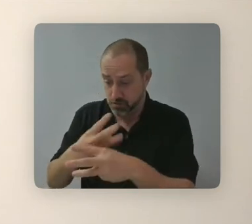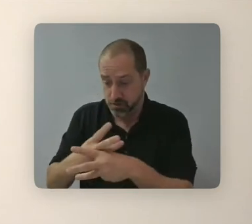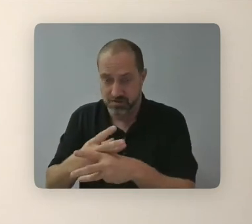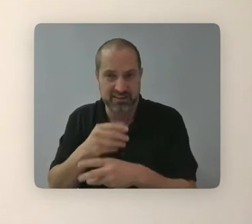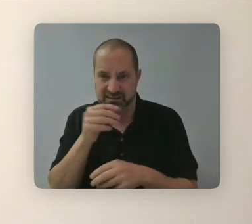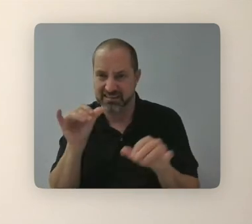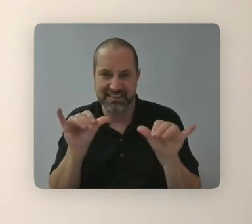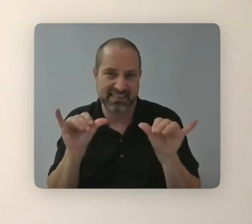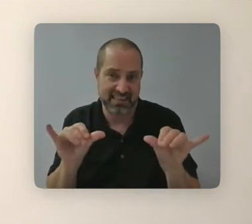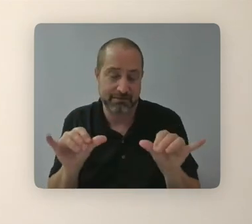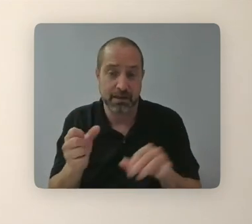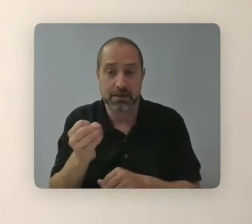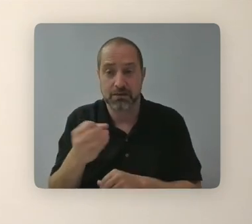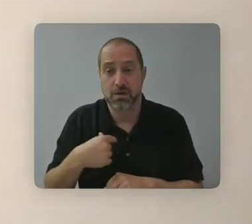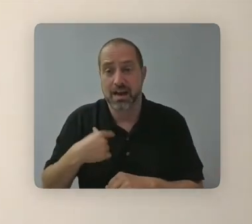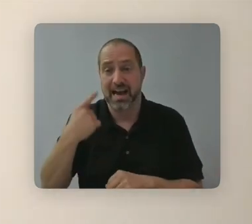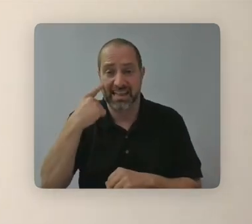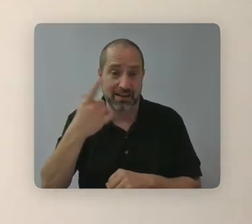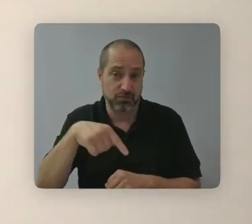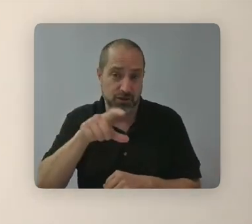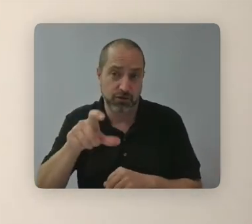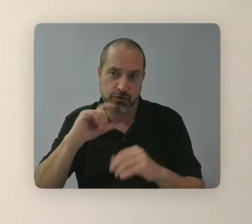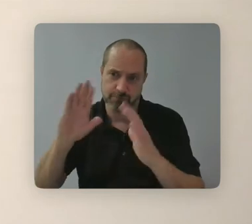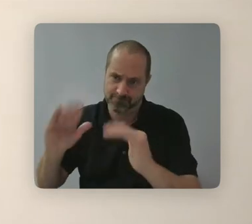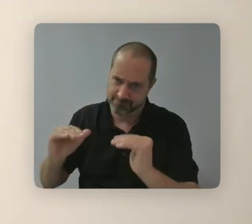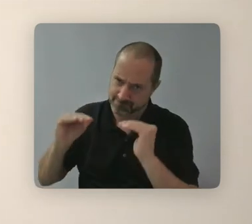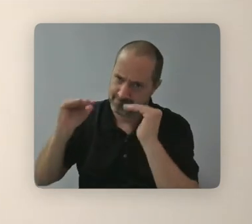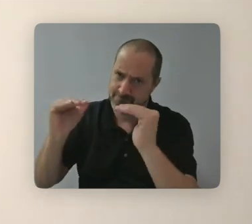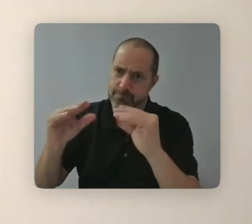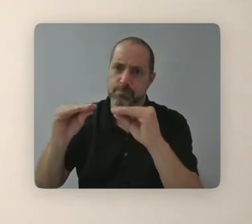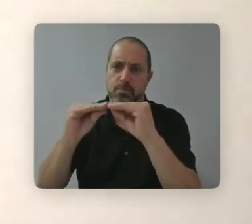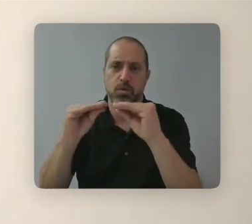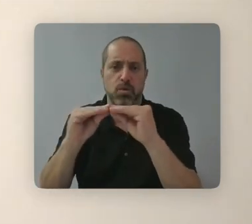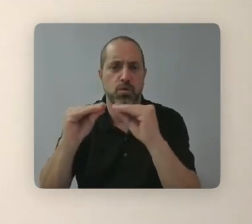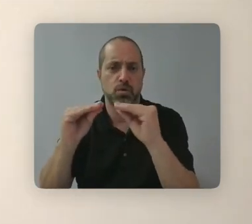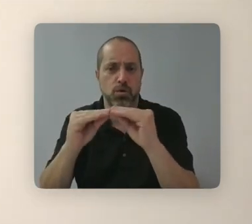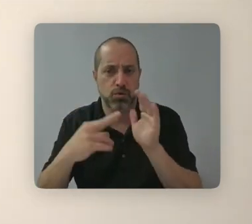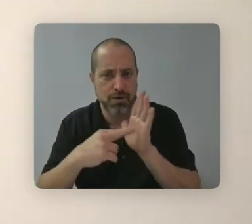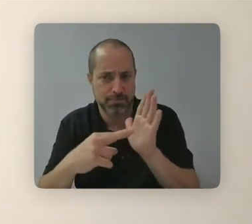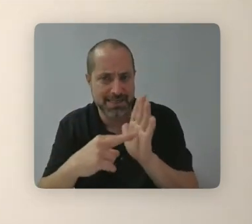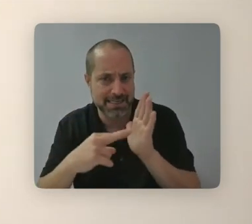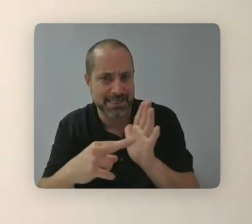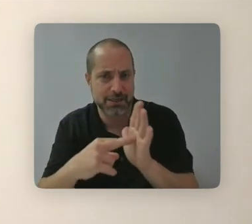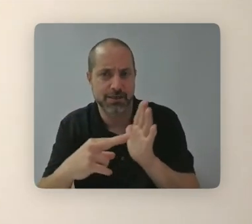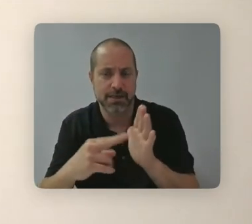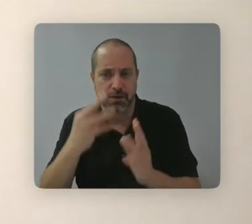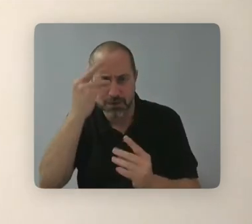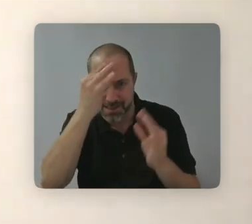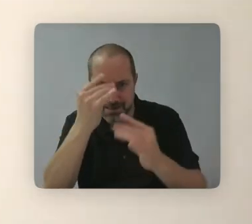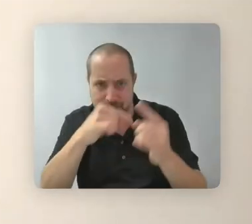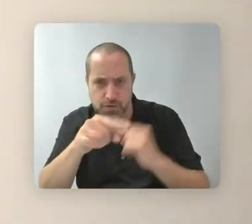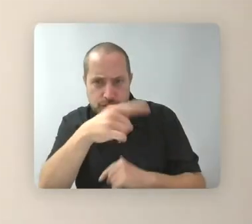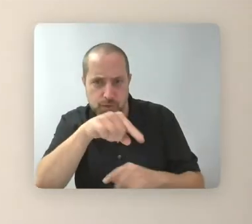So I just think the bar needs to be raised in terms of thinking about the people that can engage